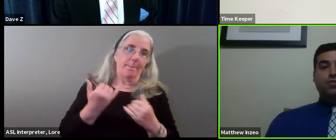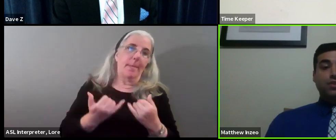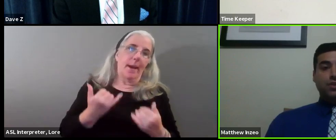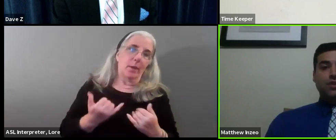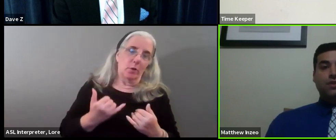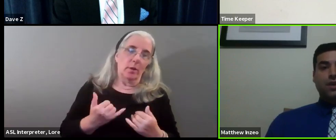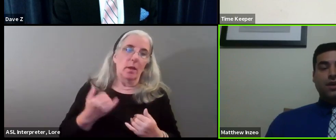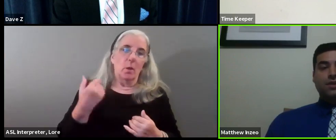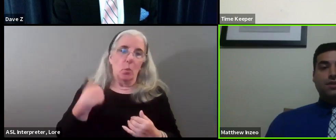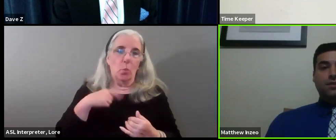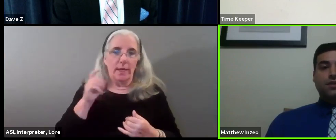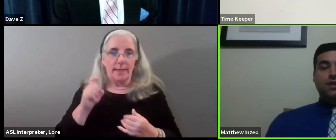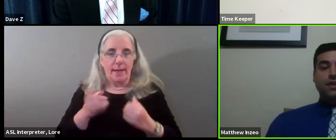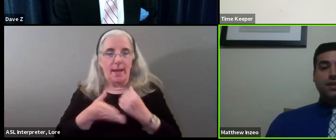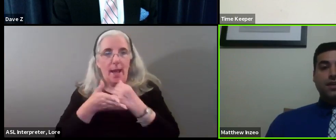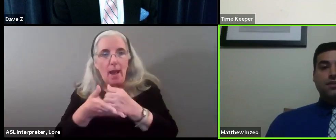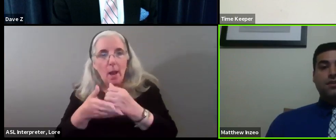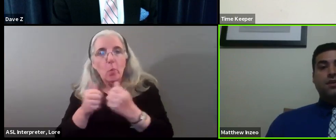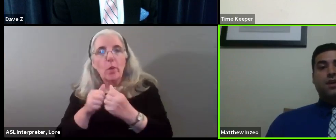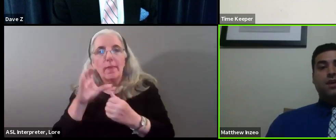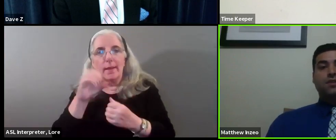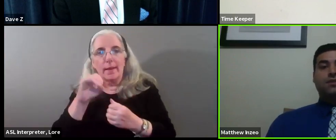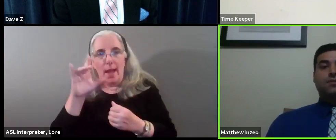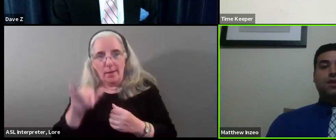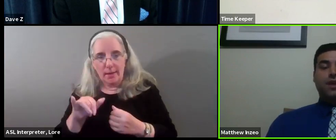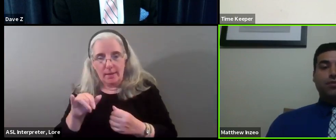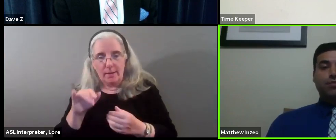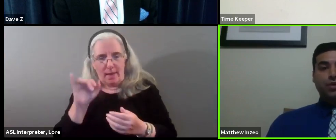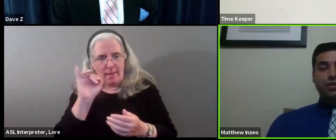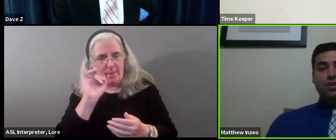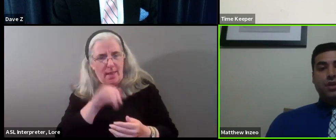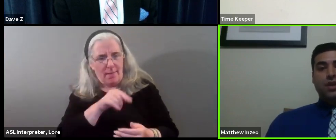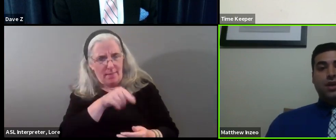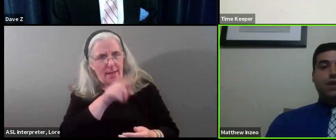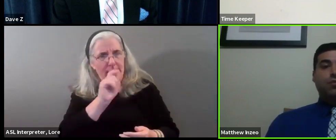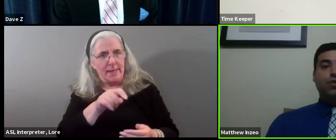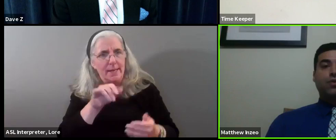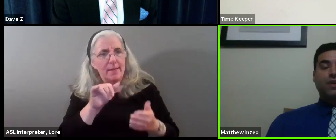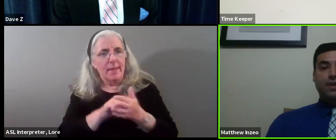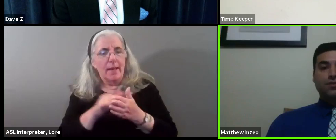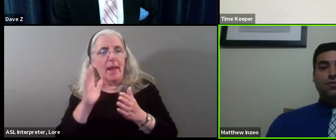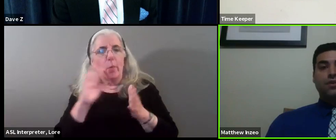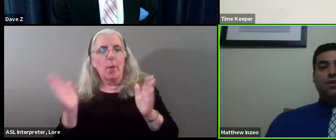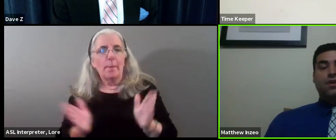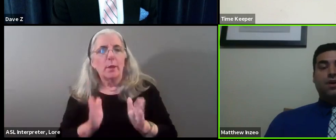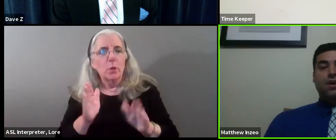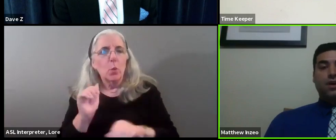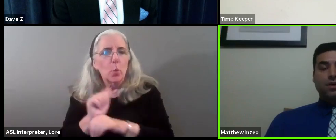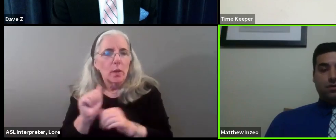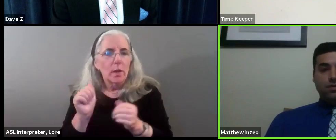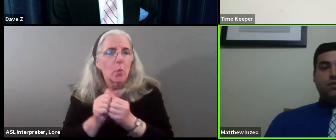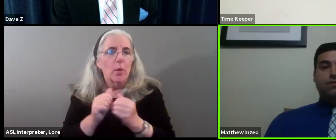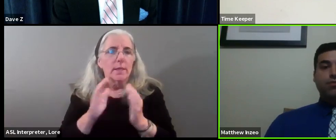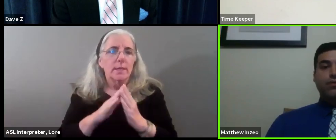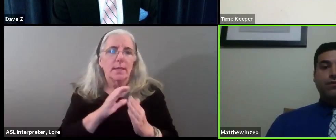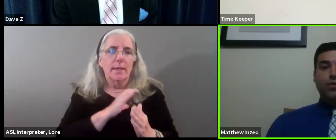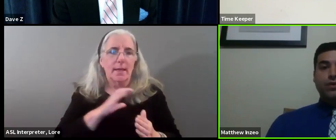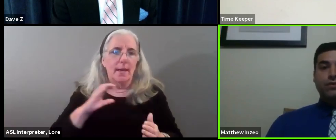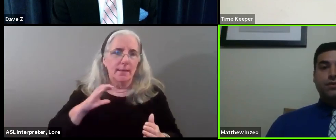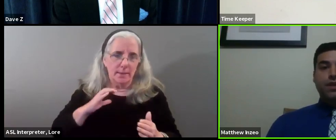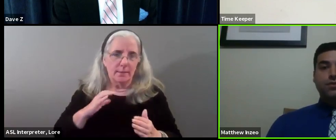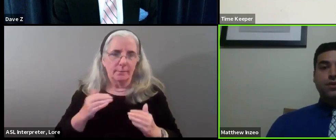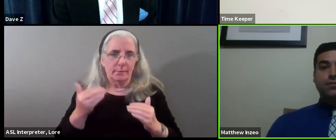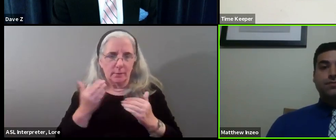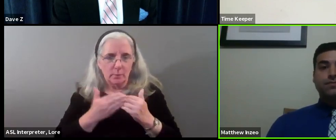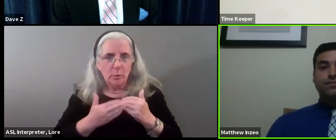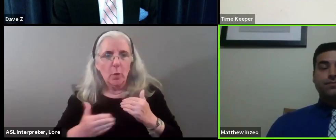And we should. And this is something that they need. And this is something that I would push and I would work with council moving forward.